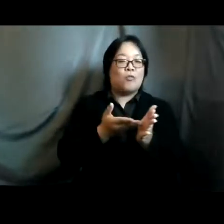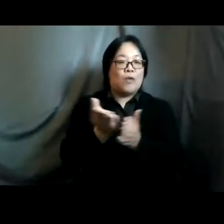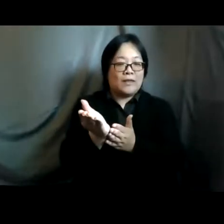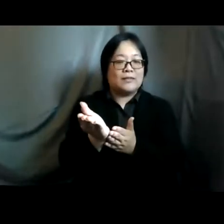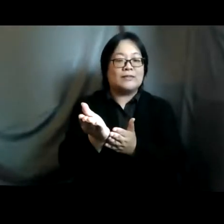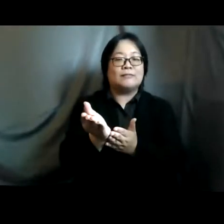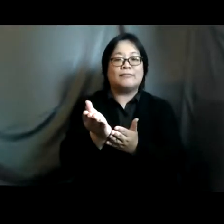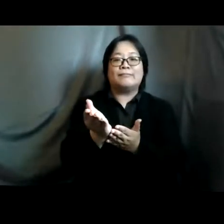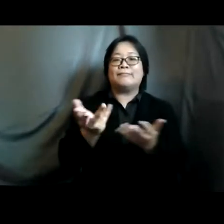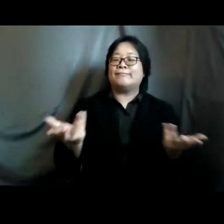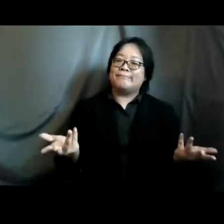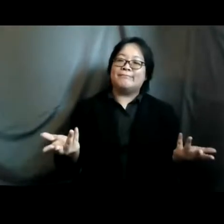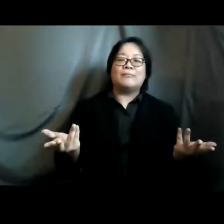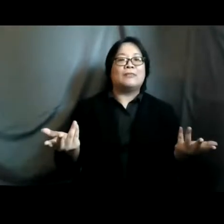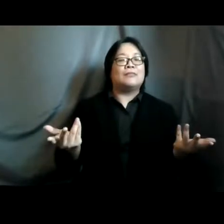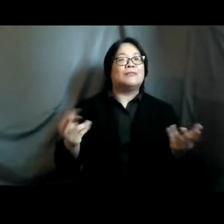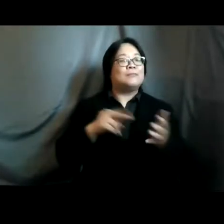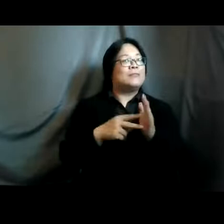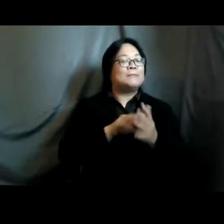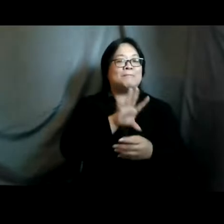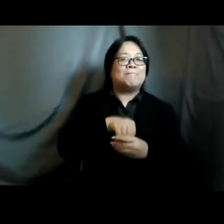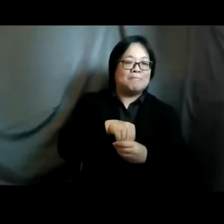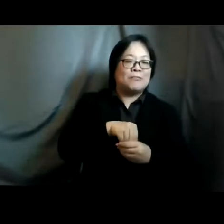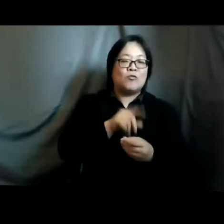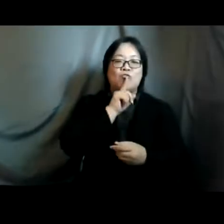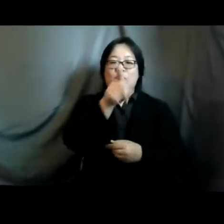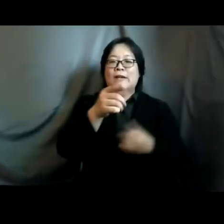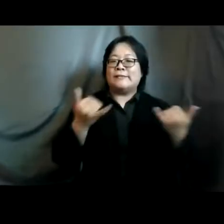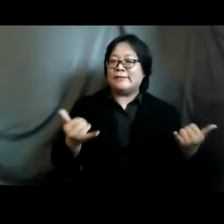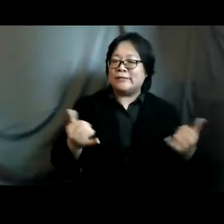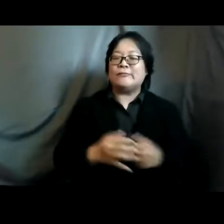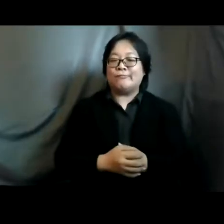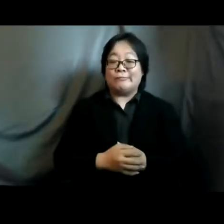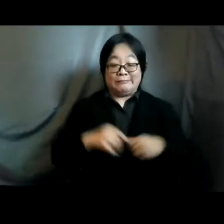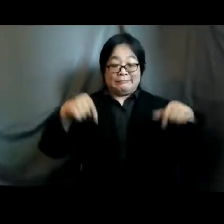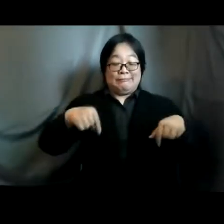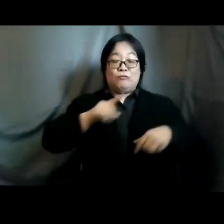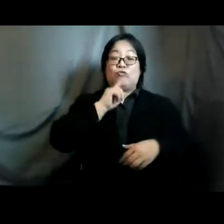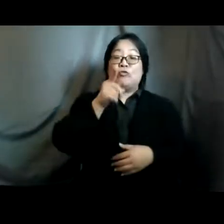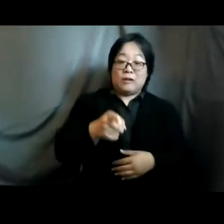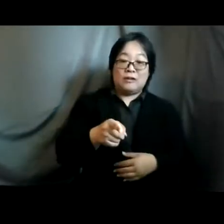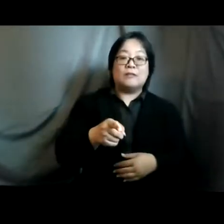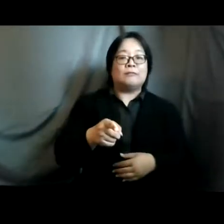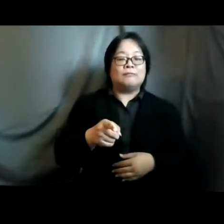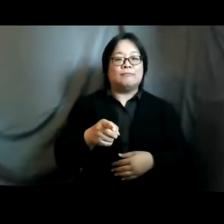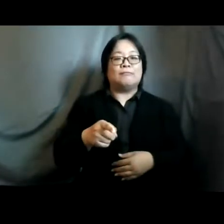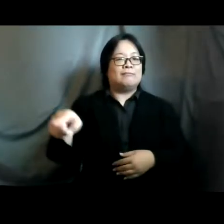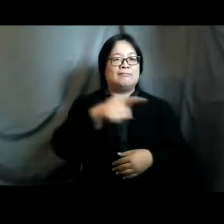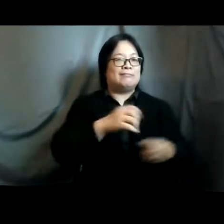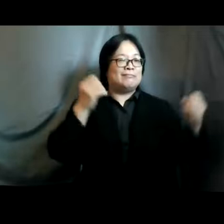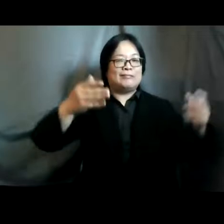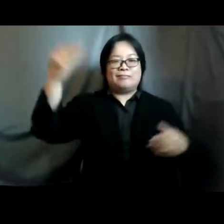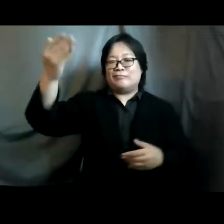um rooted in a current uh reality and that current reality which has been uh reiterated by many of the speakers